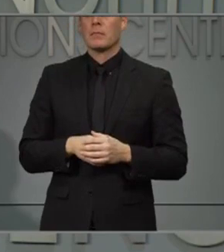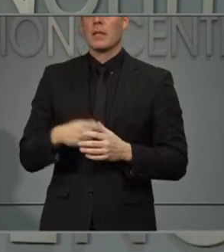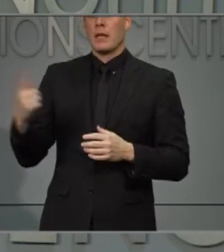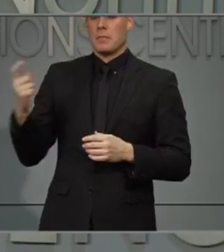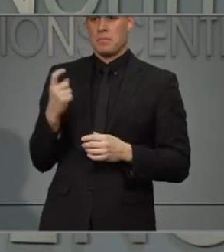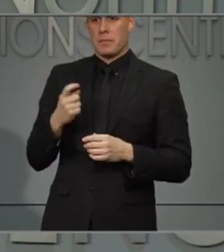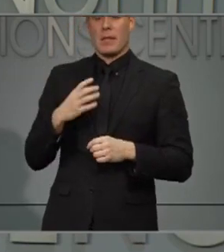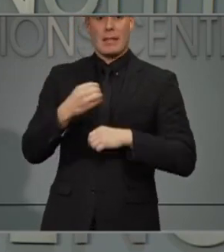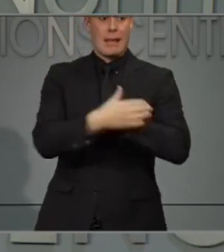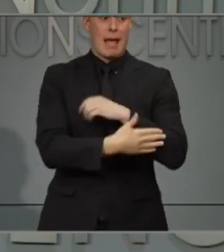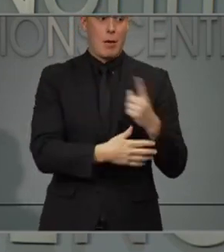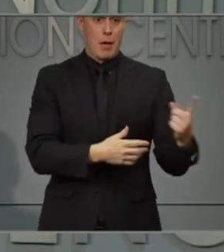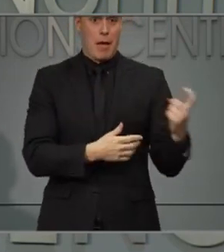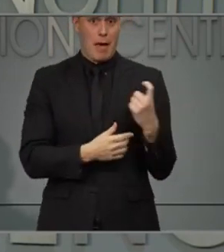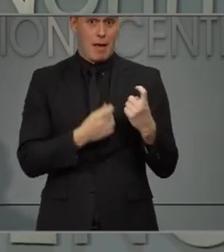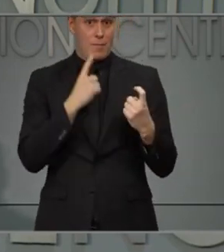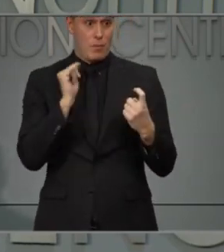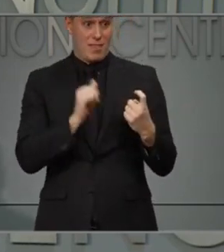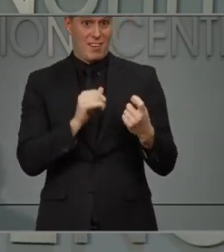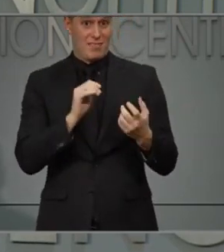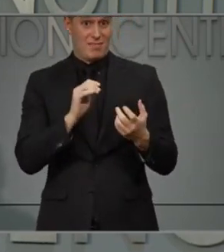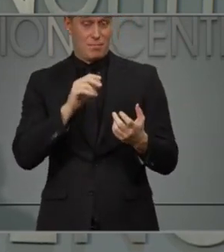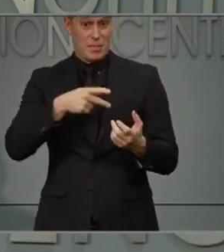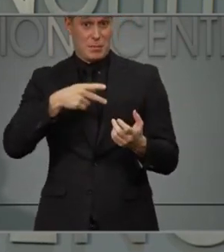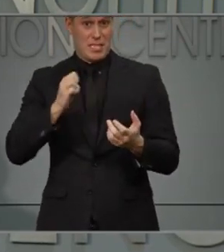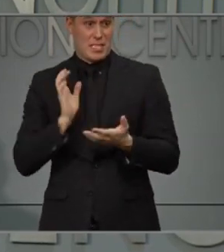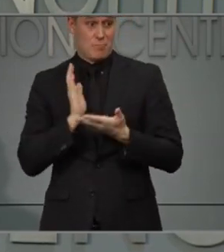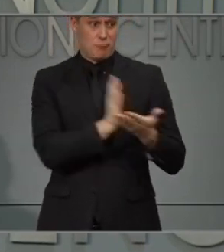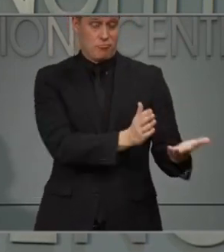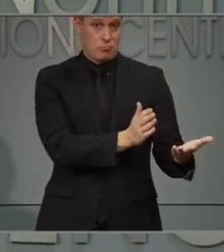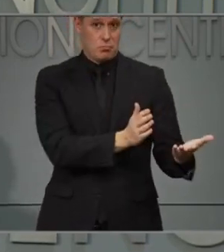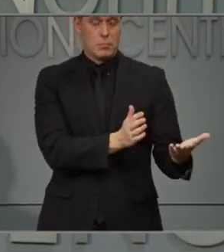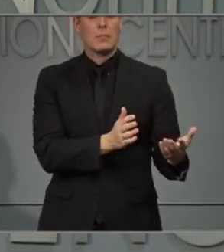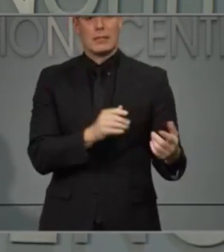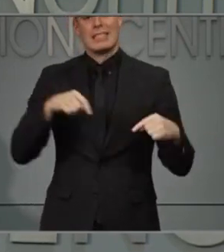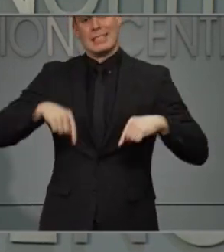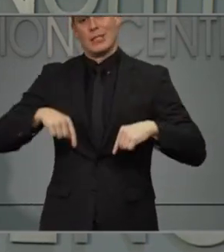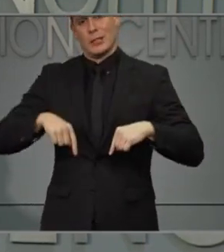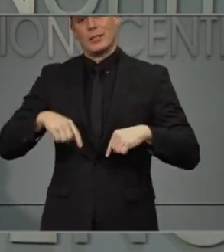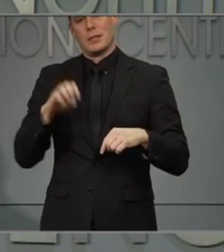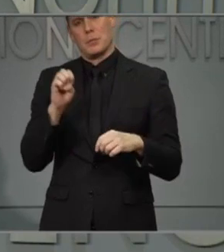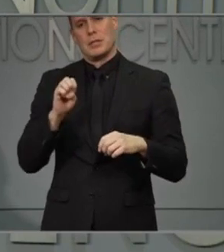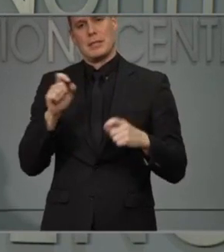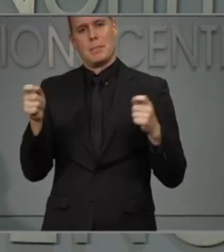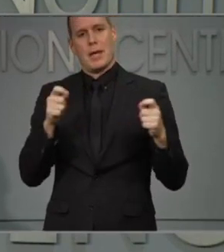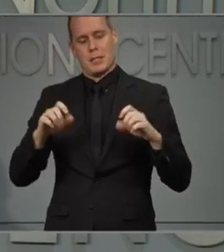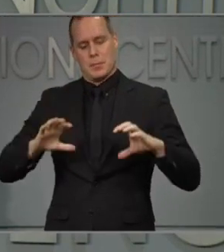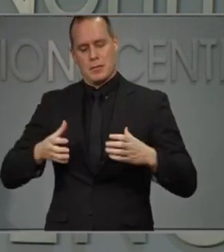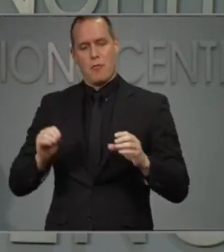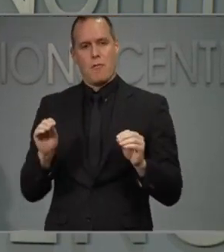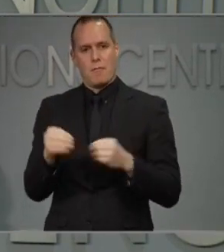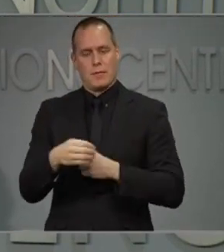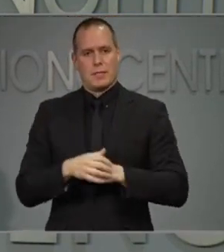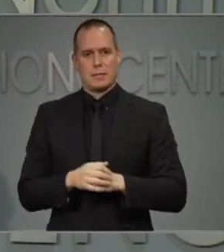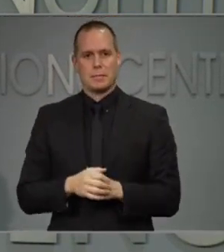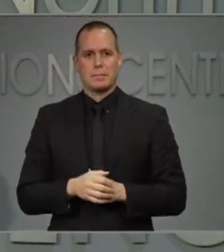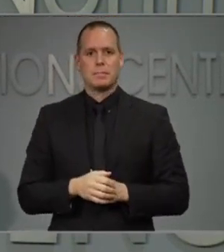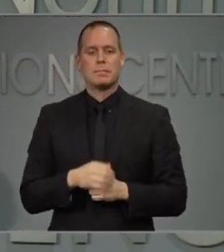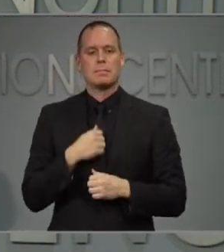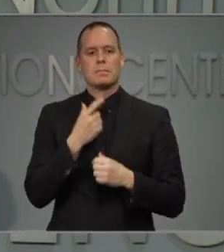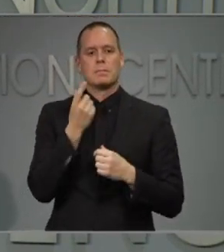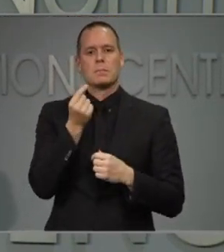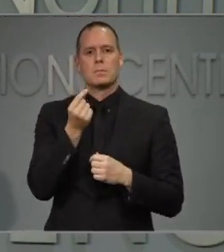in from the counties comes to us right here at emergency management. And so what we do is we have